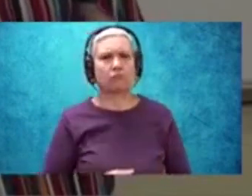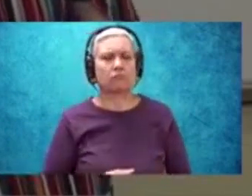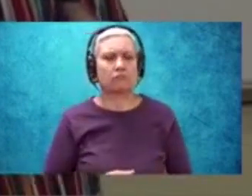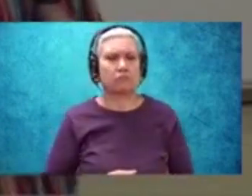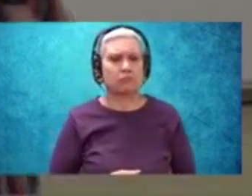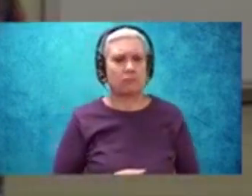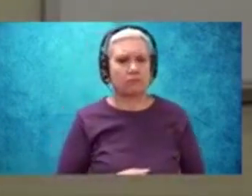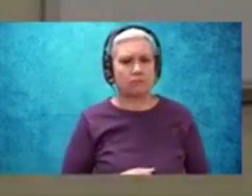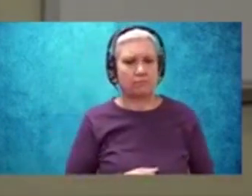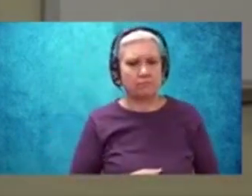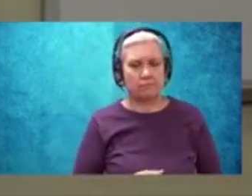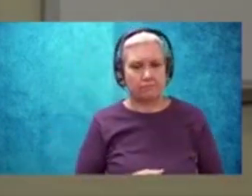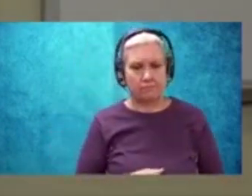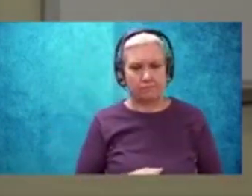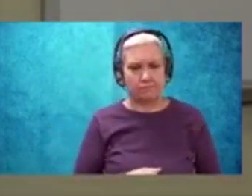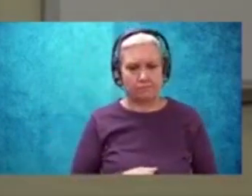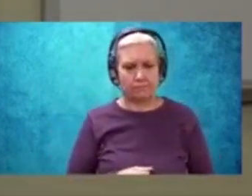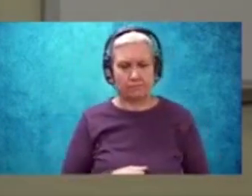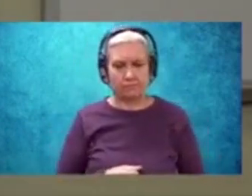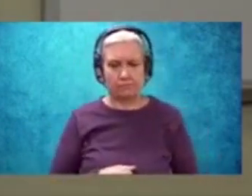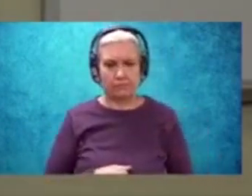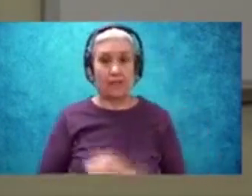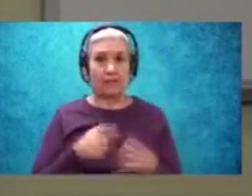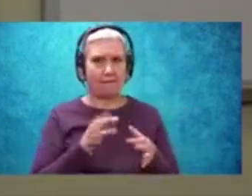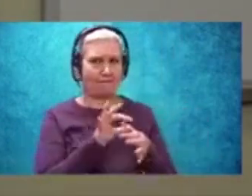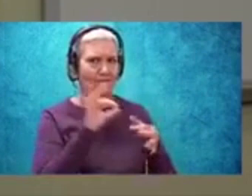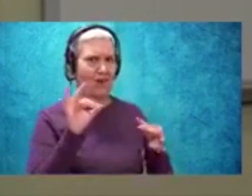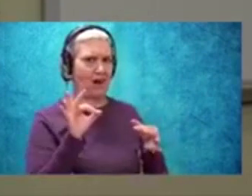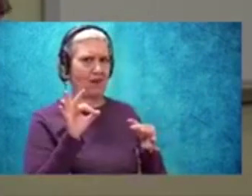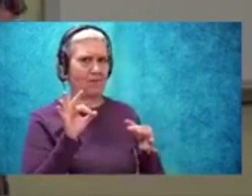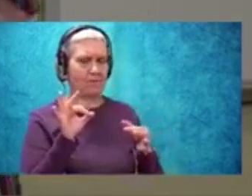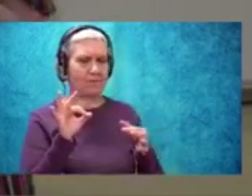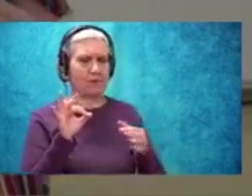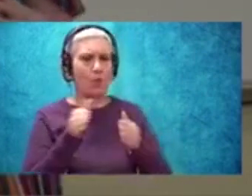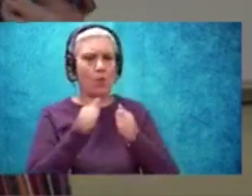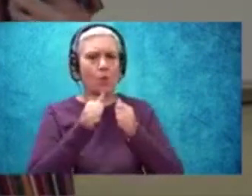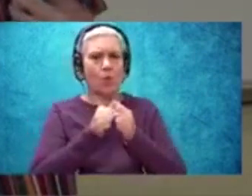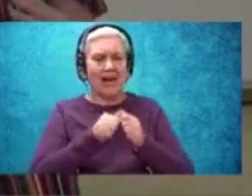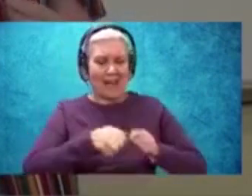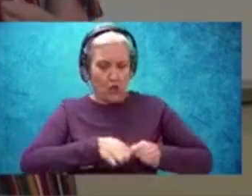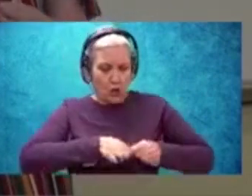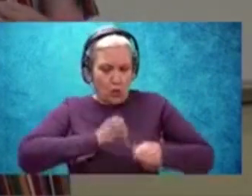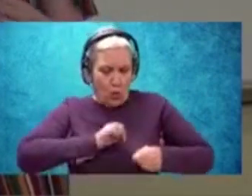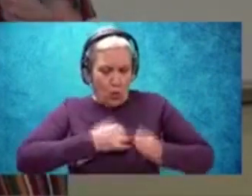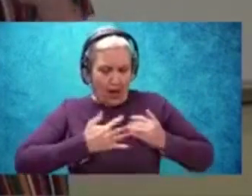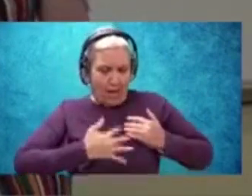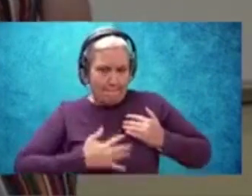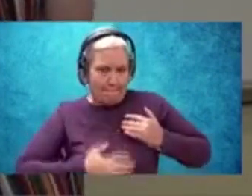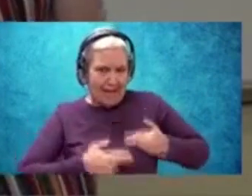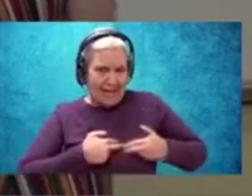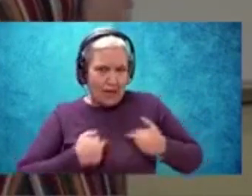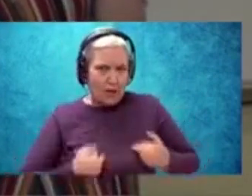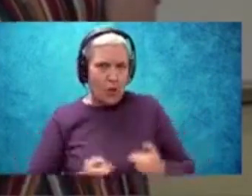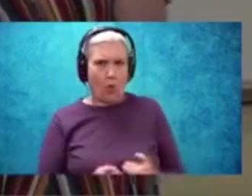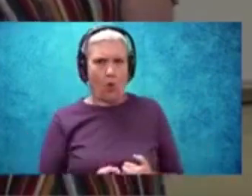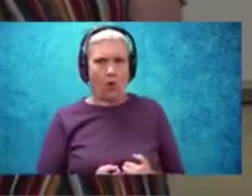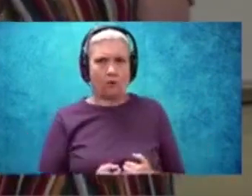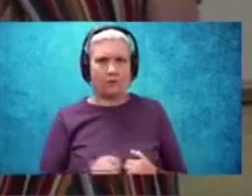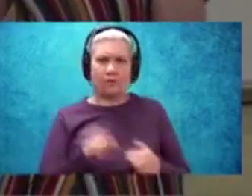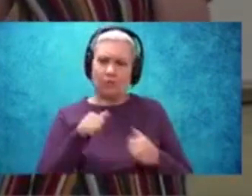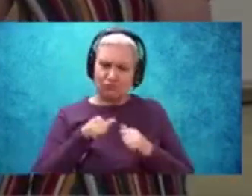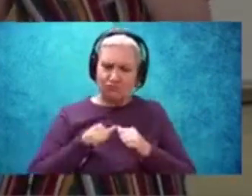this is one of the phrases that really jumps out to me. With torn and bleeding hearts, we smile.